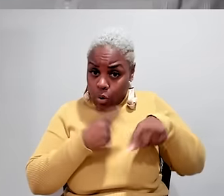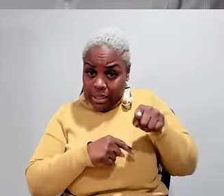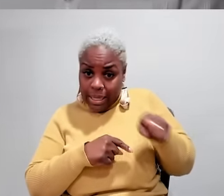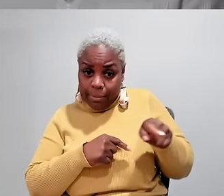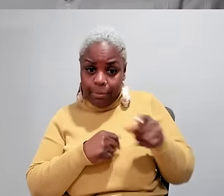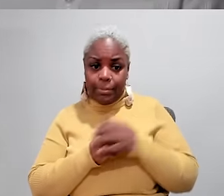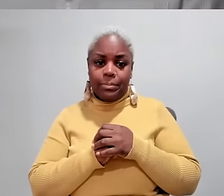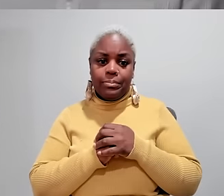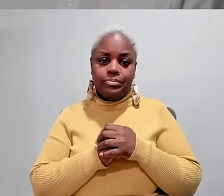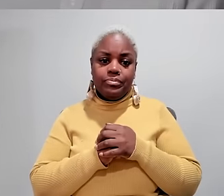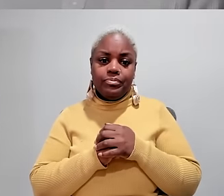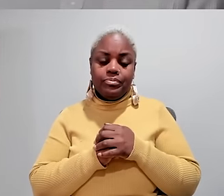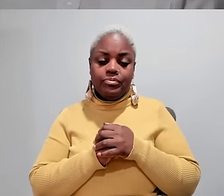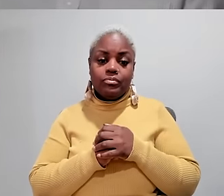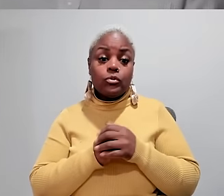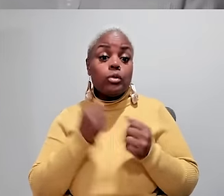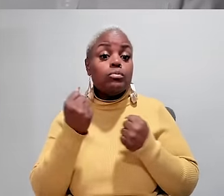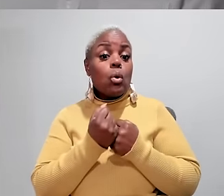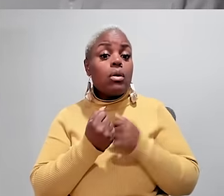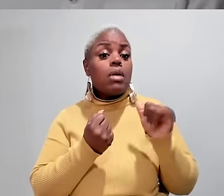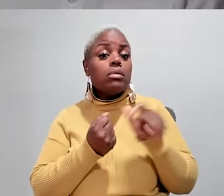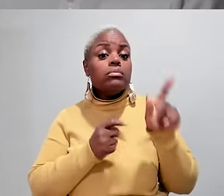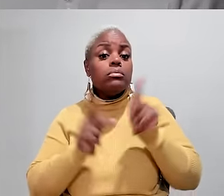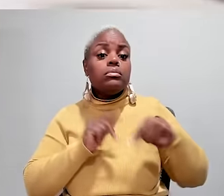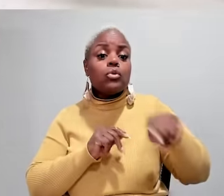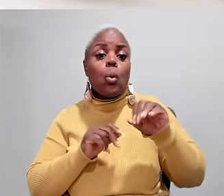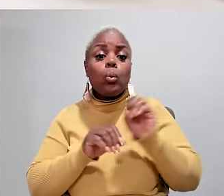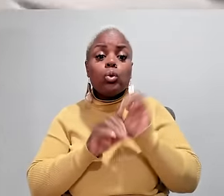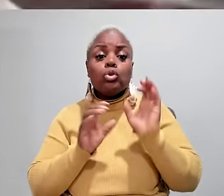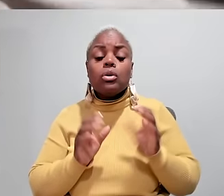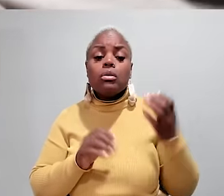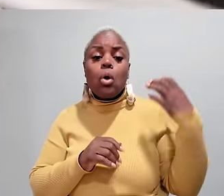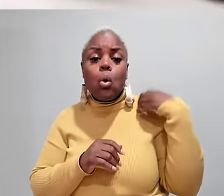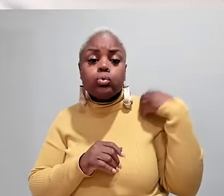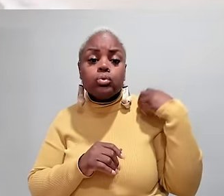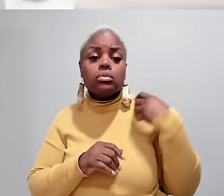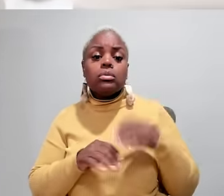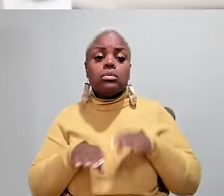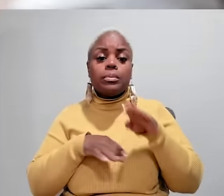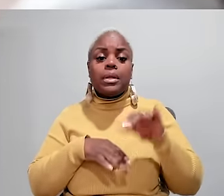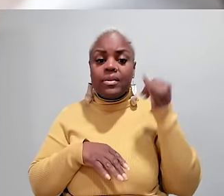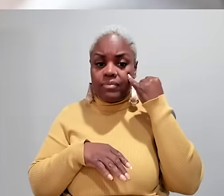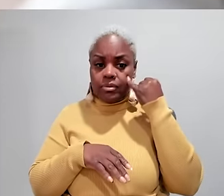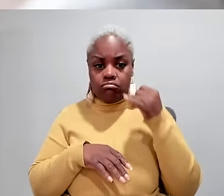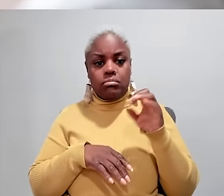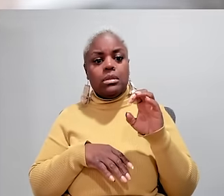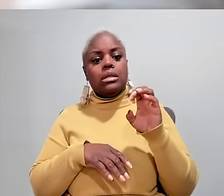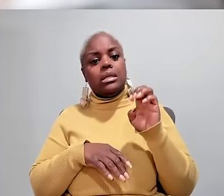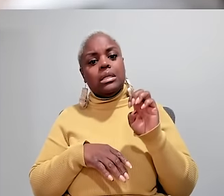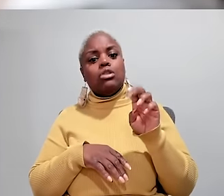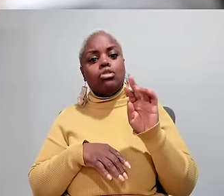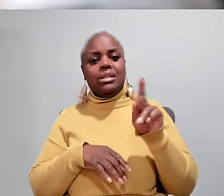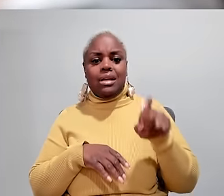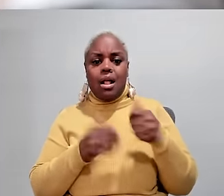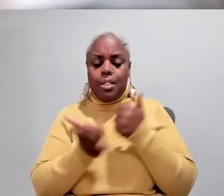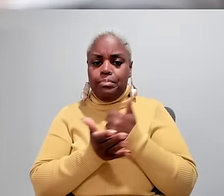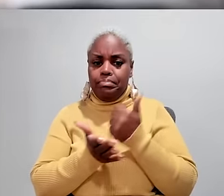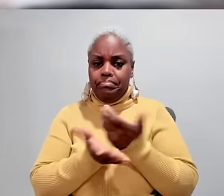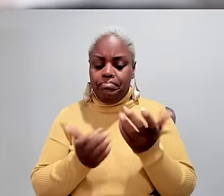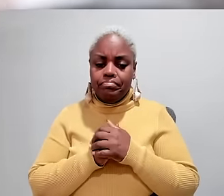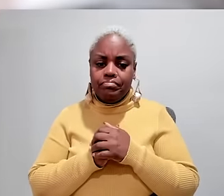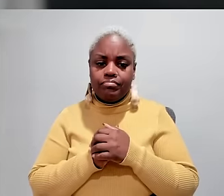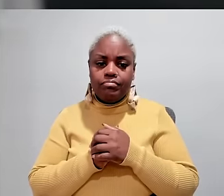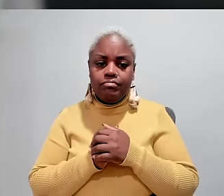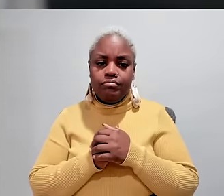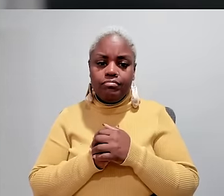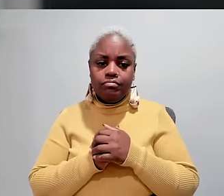to have the right training and the right supports around him. JARED Supports like his fellow co-workers and job coaches